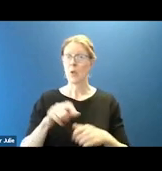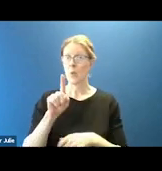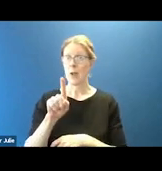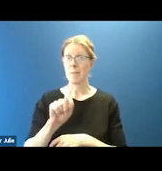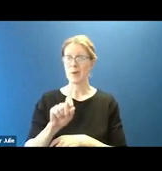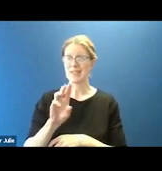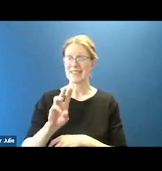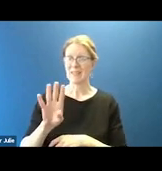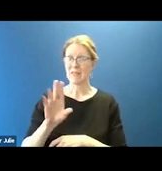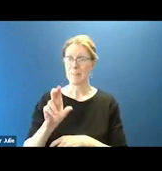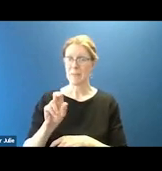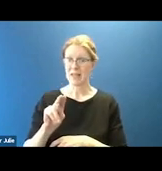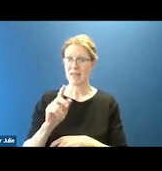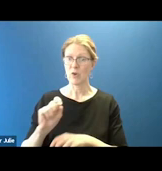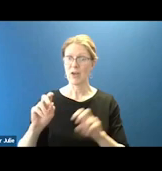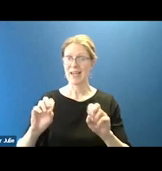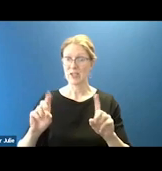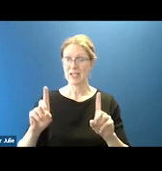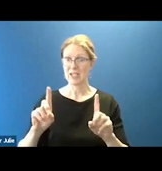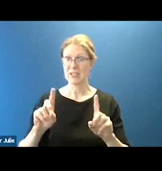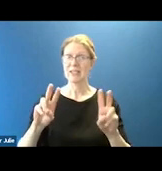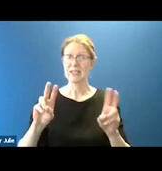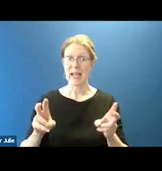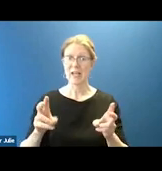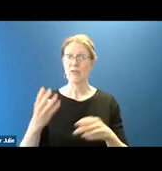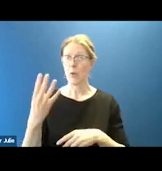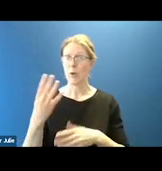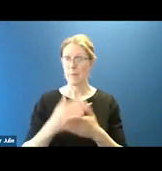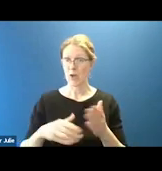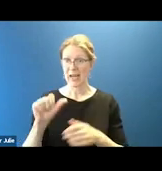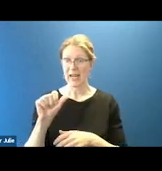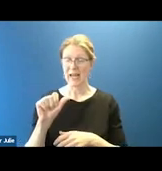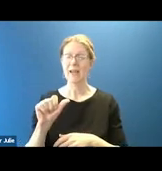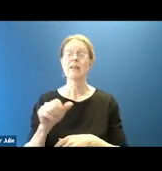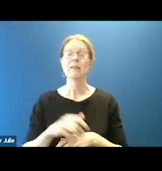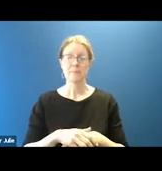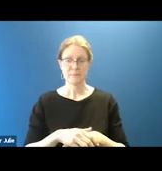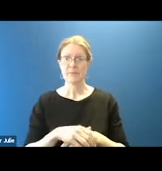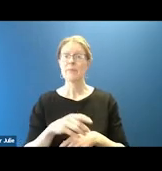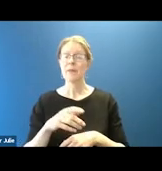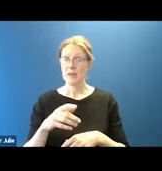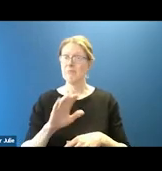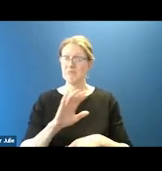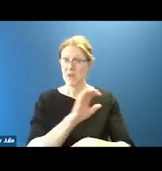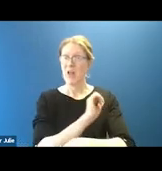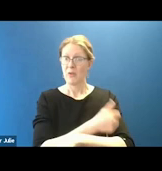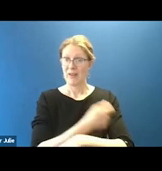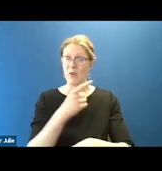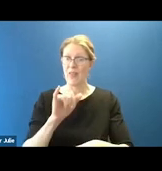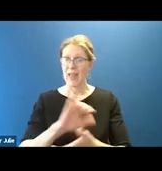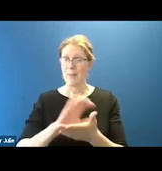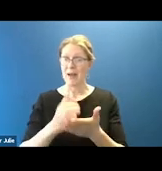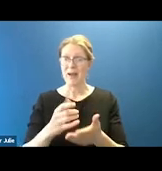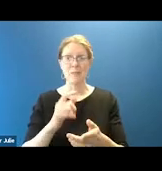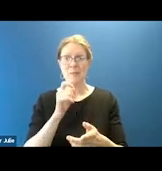Education Title IV, Part A. ESSA authorizes Title IV, Part A for this amount, but it's not always funded at $1